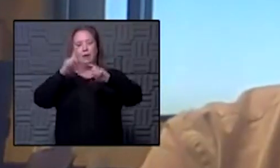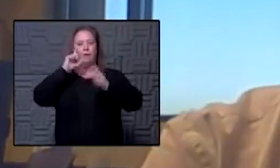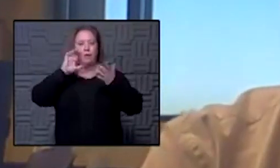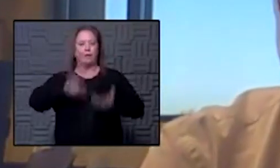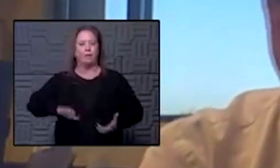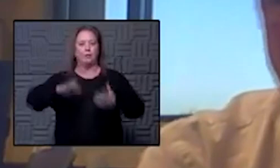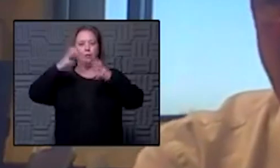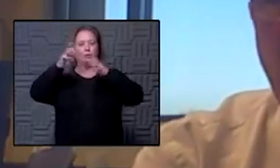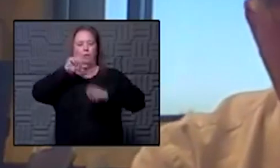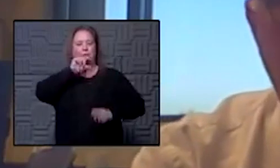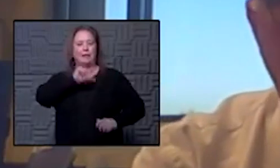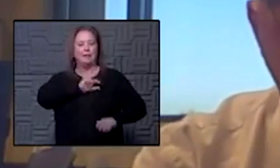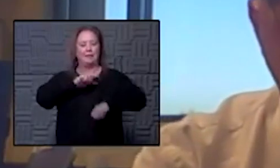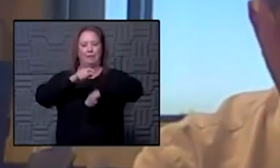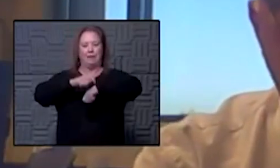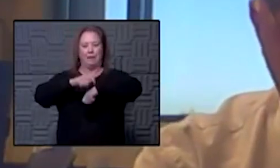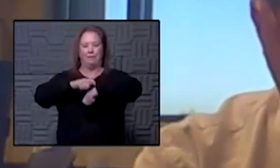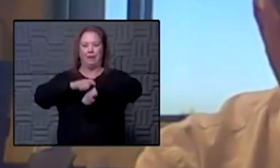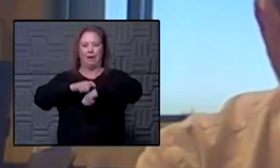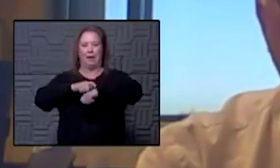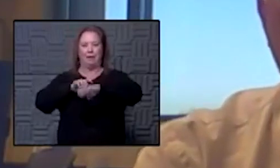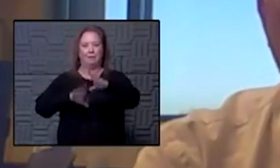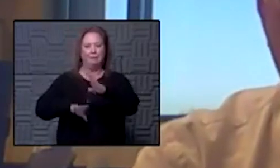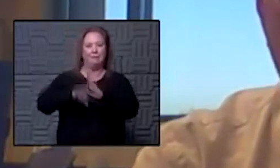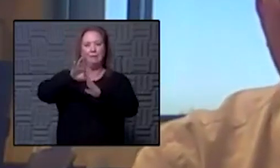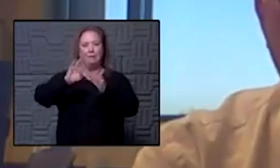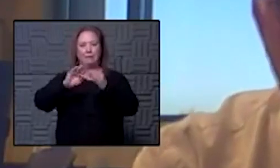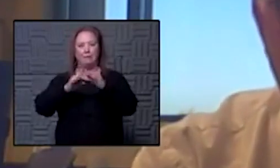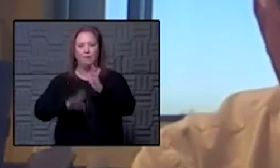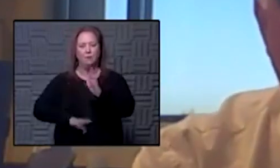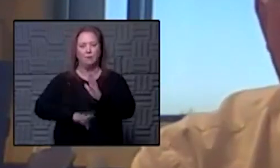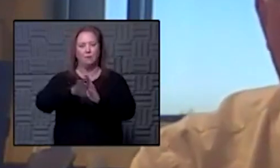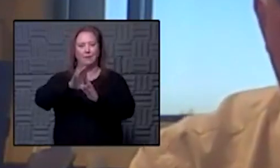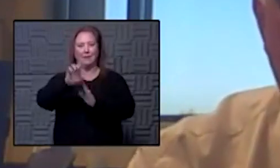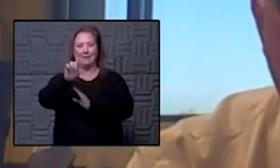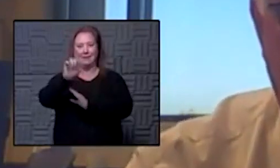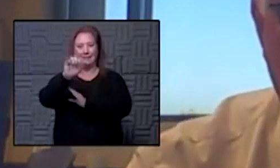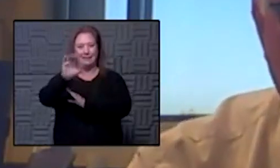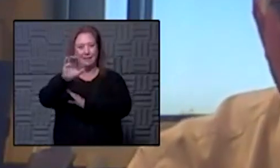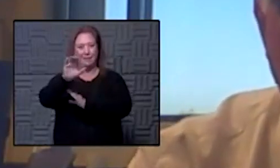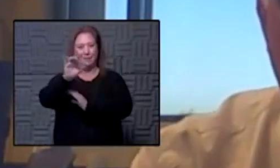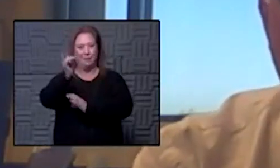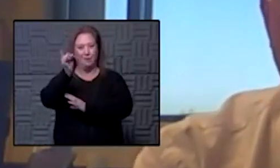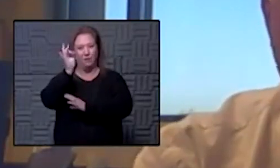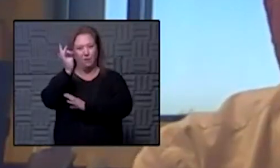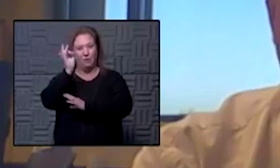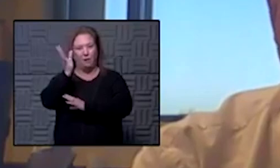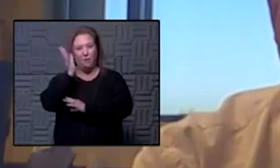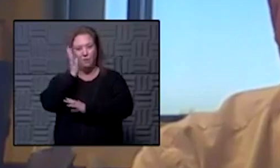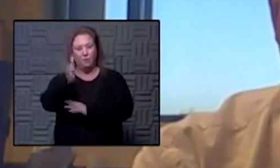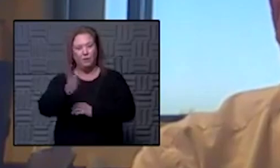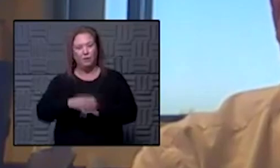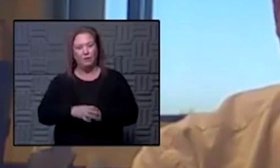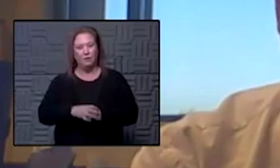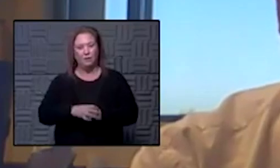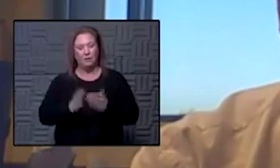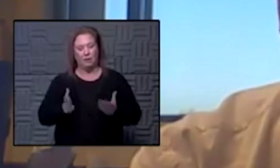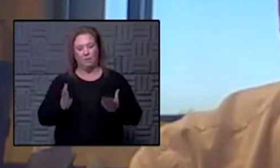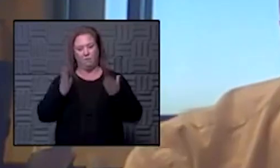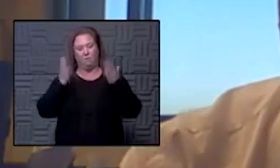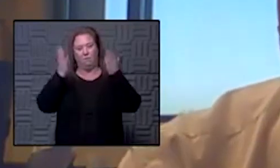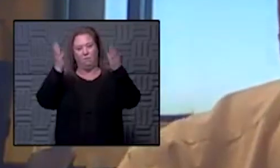during thanksgiving and have a huge surge of cases December is going to be bleak so I would recommend that people